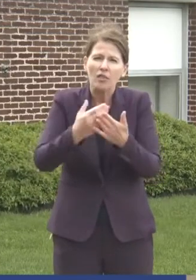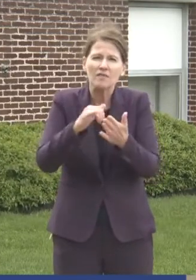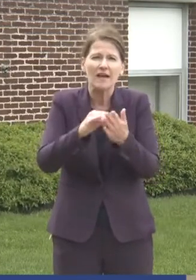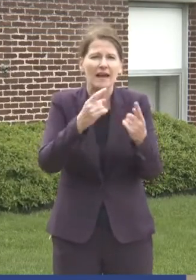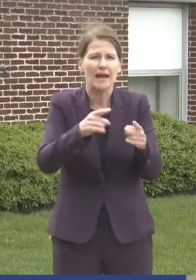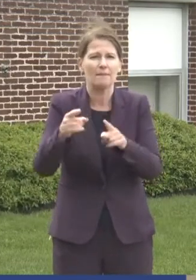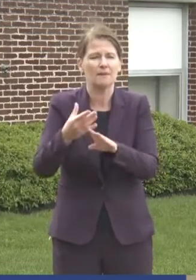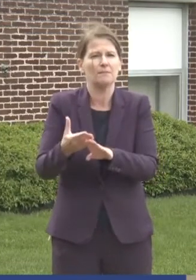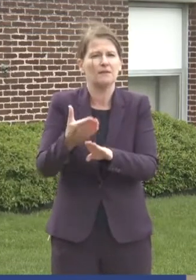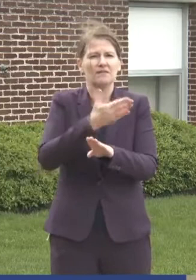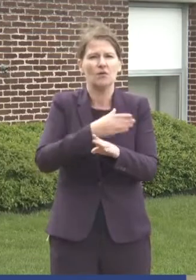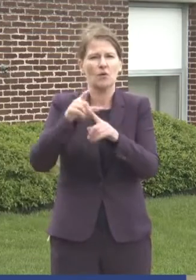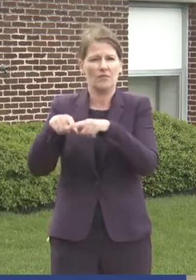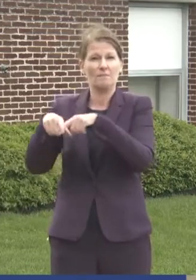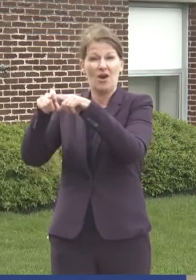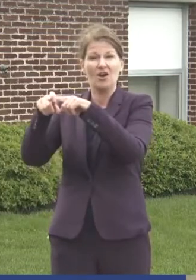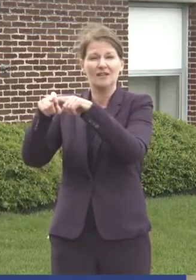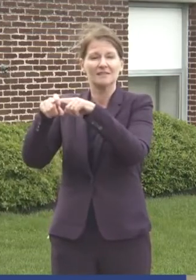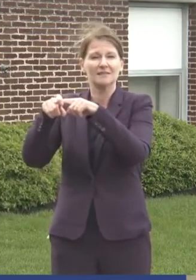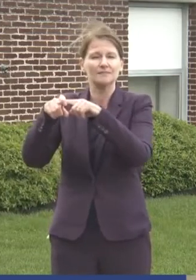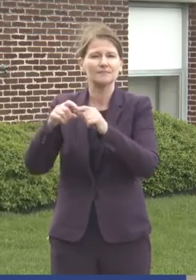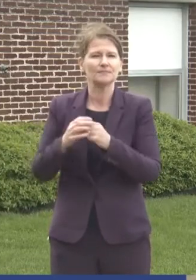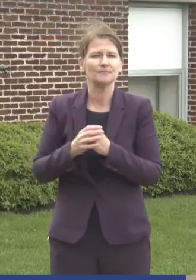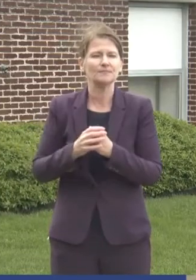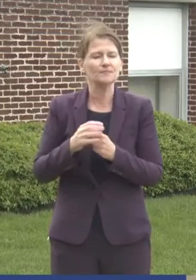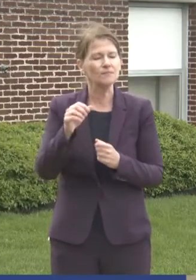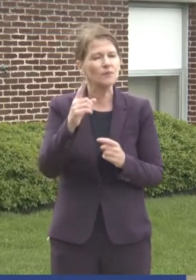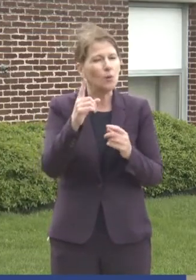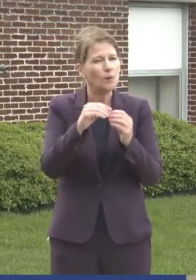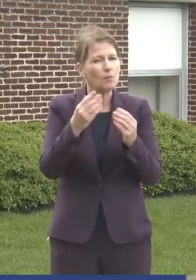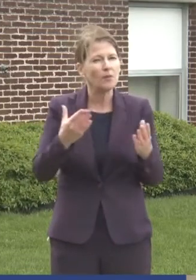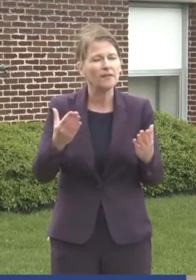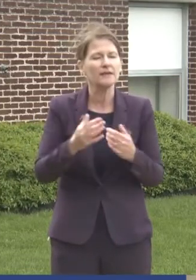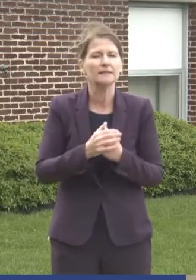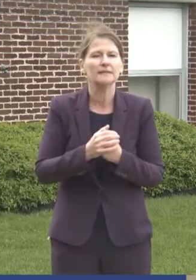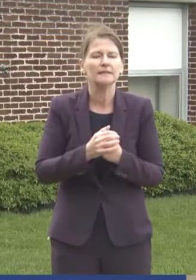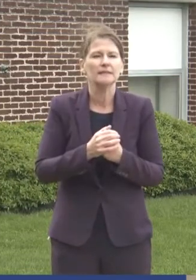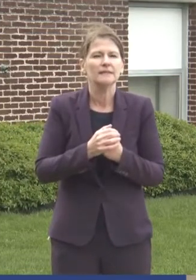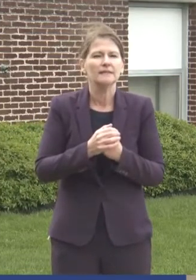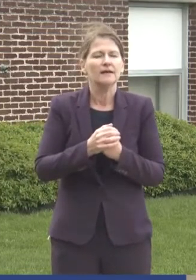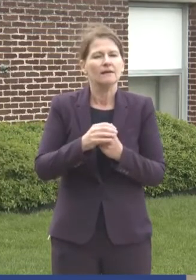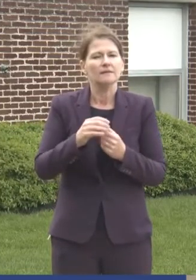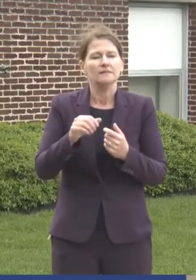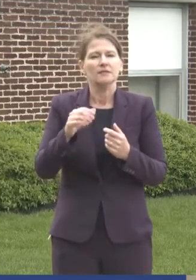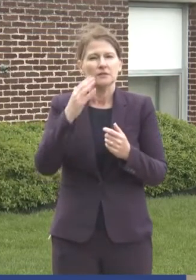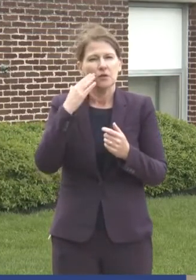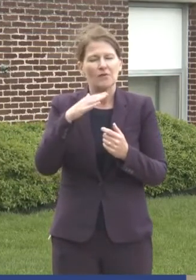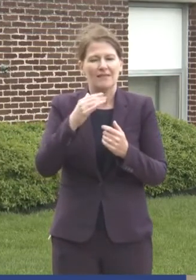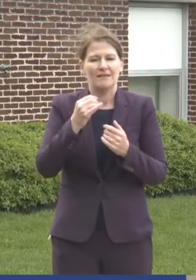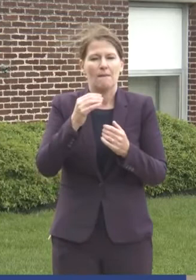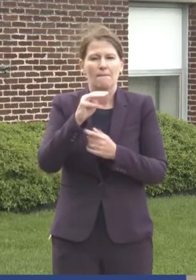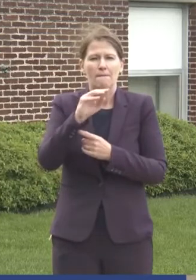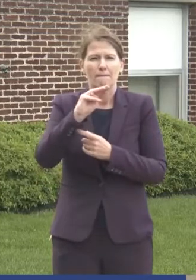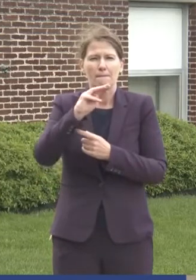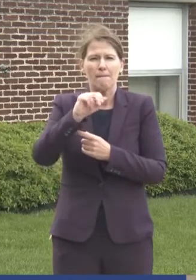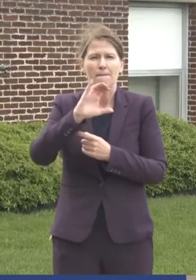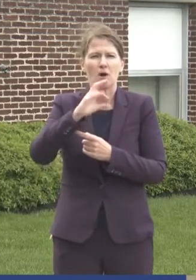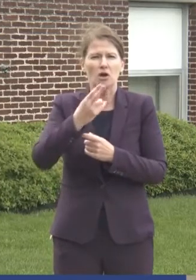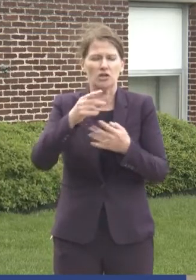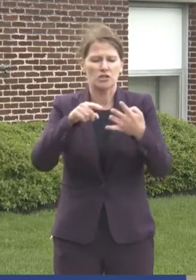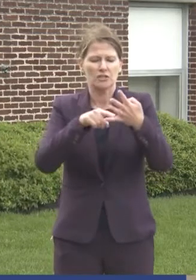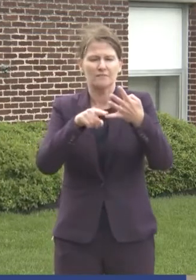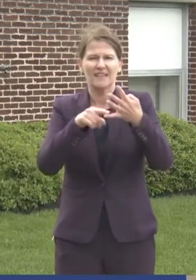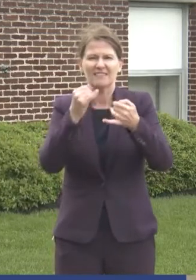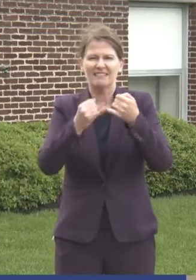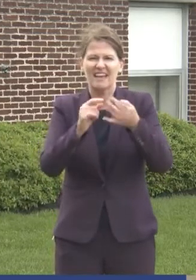the pause. The other thing is that aside from the last week in March, the allocation